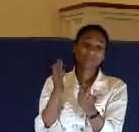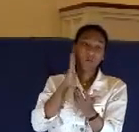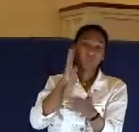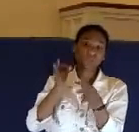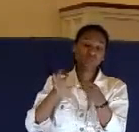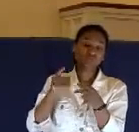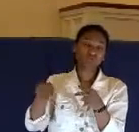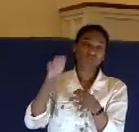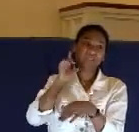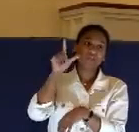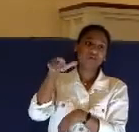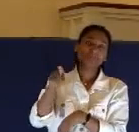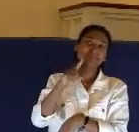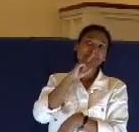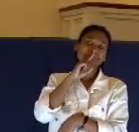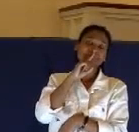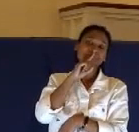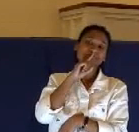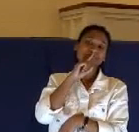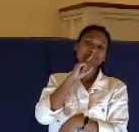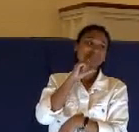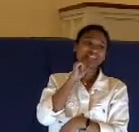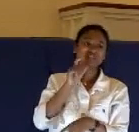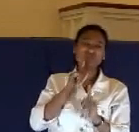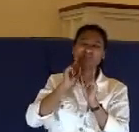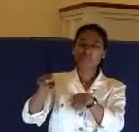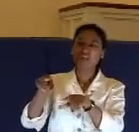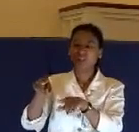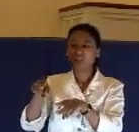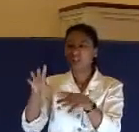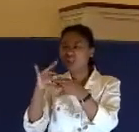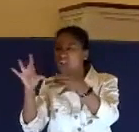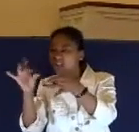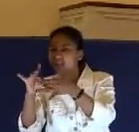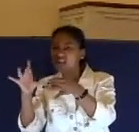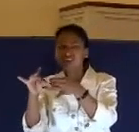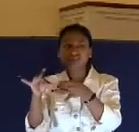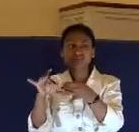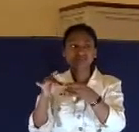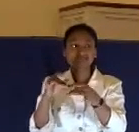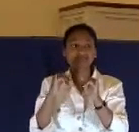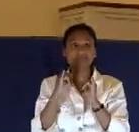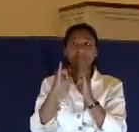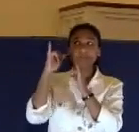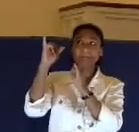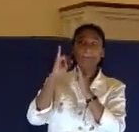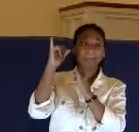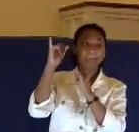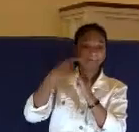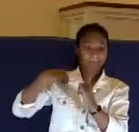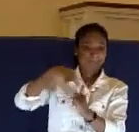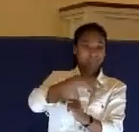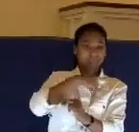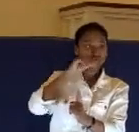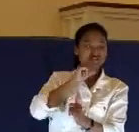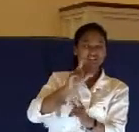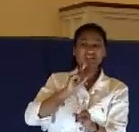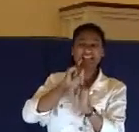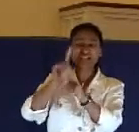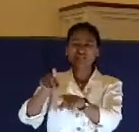He didn't respond to verbal abuse. And neither should we. You find out